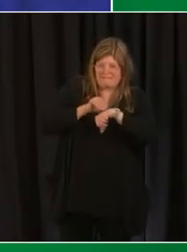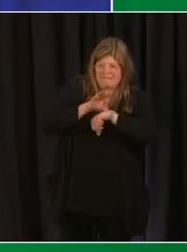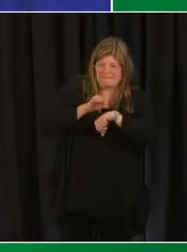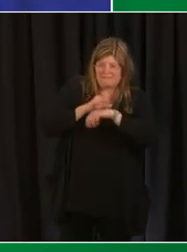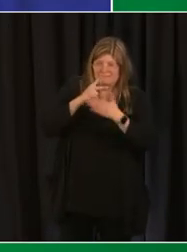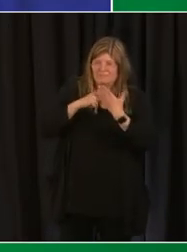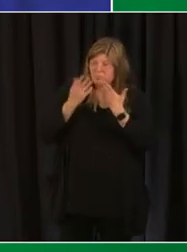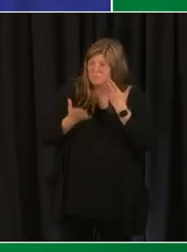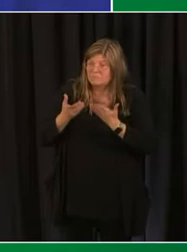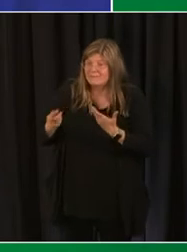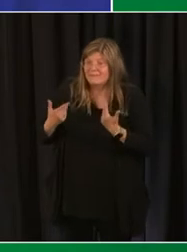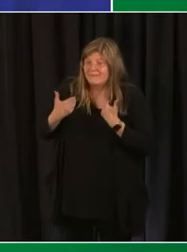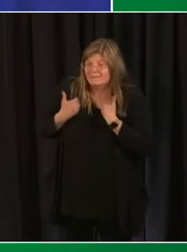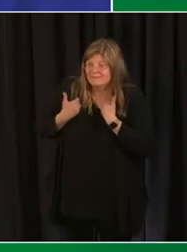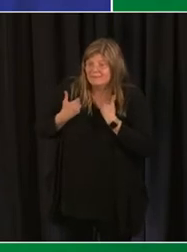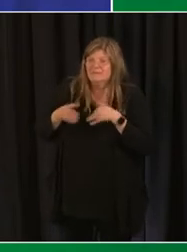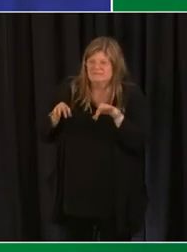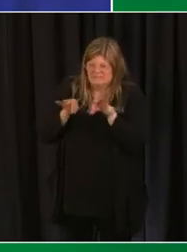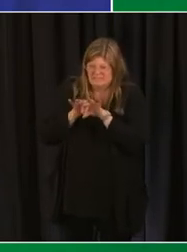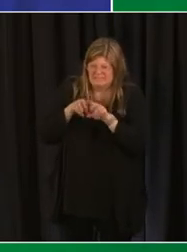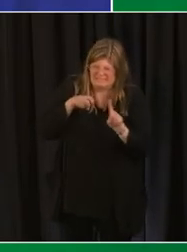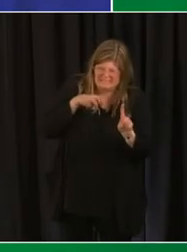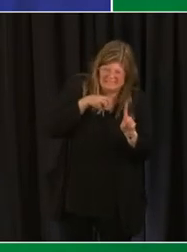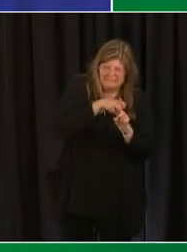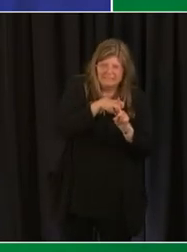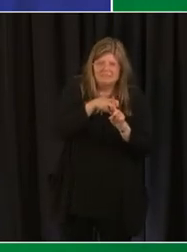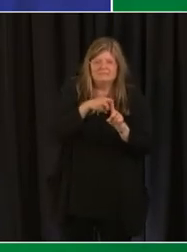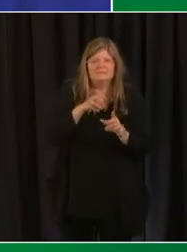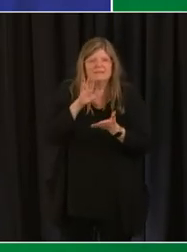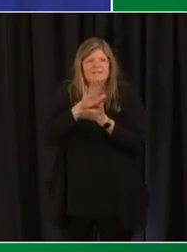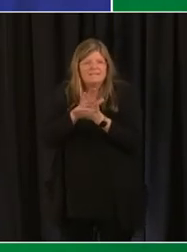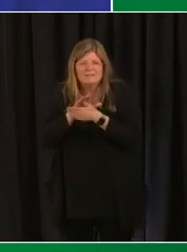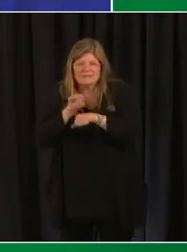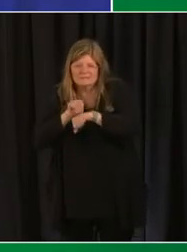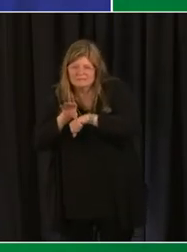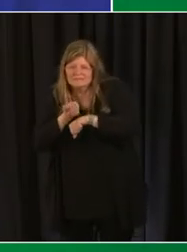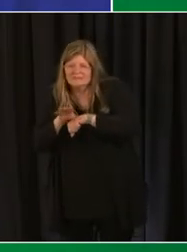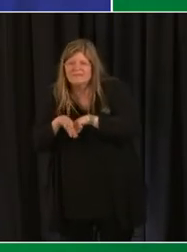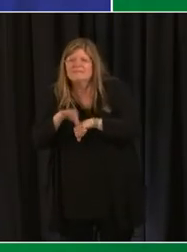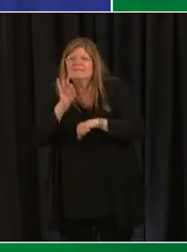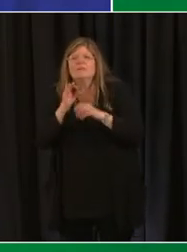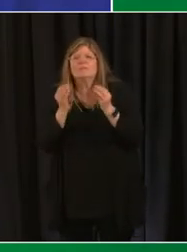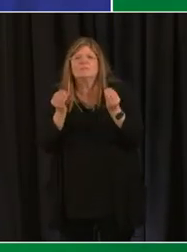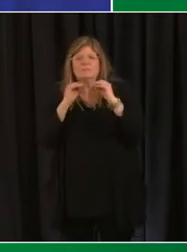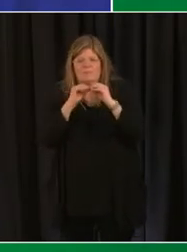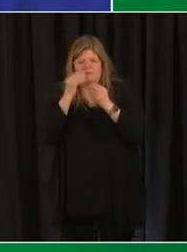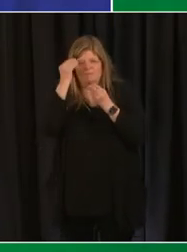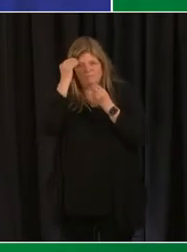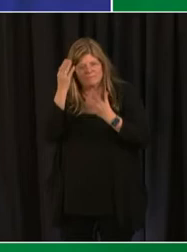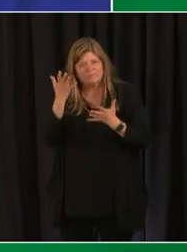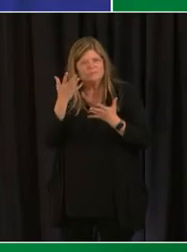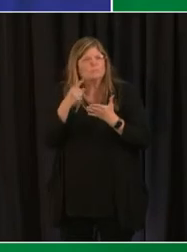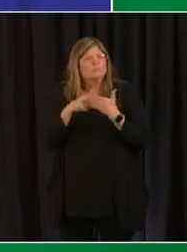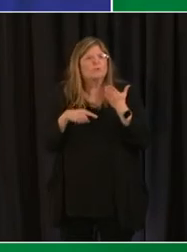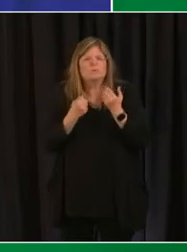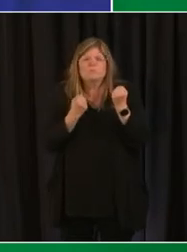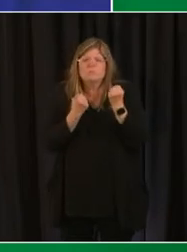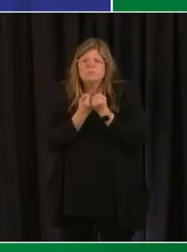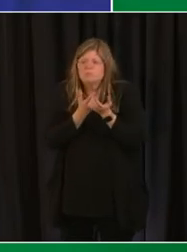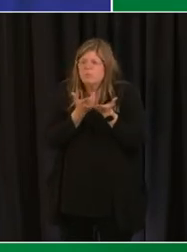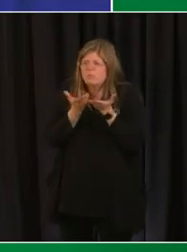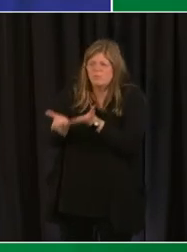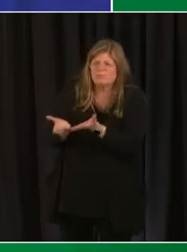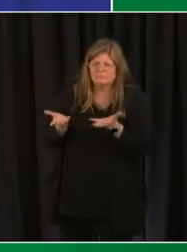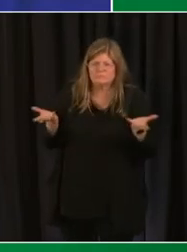advisor so it's just important to find that individual that you can talk to at the school and find out a little bit more about what supports are offered at your